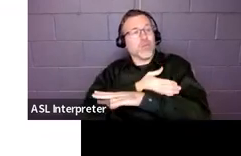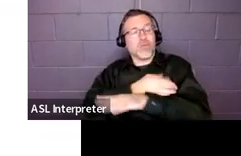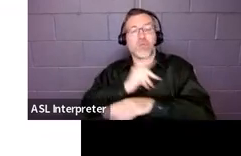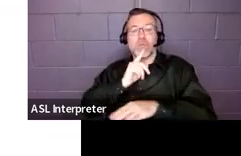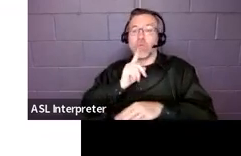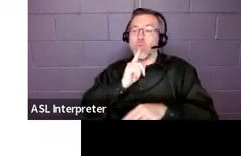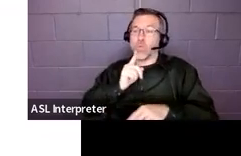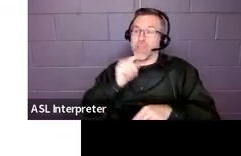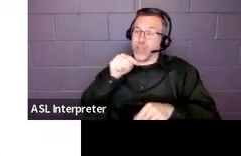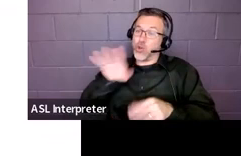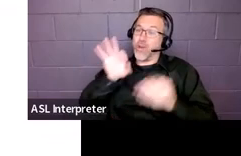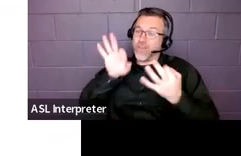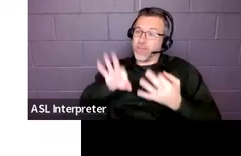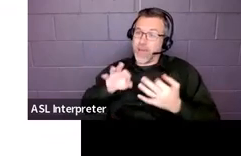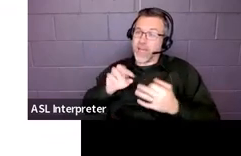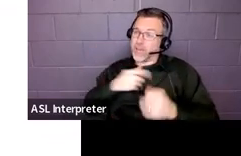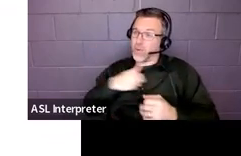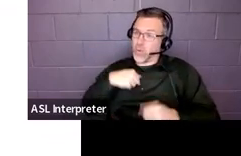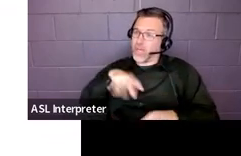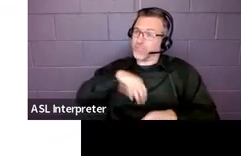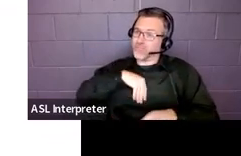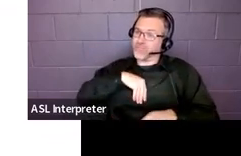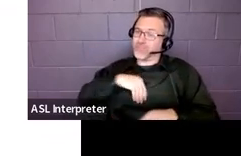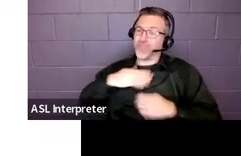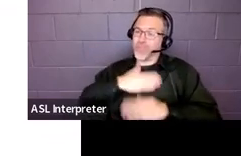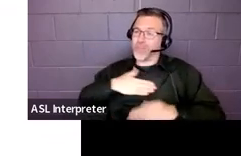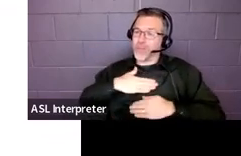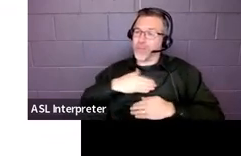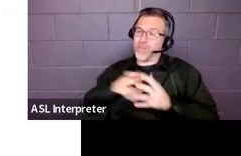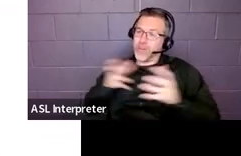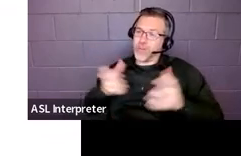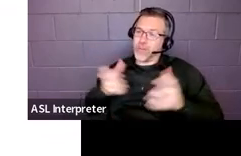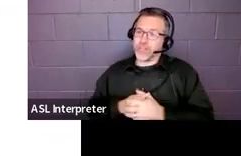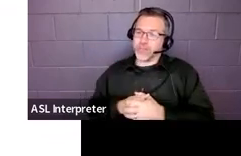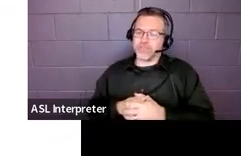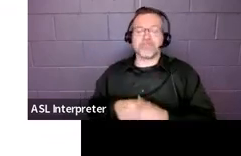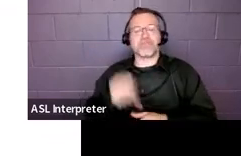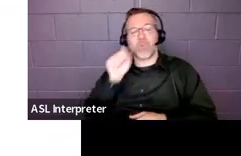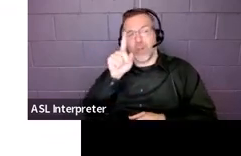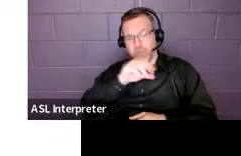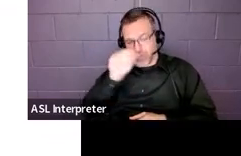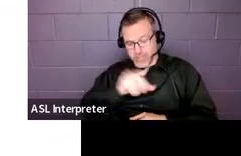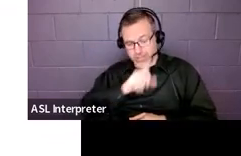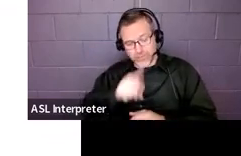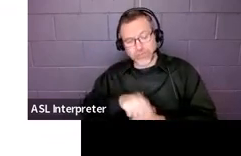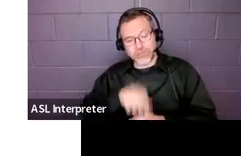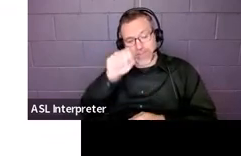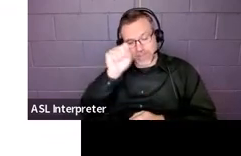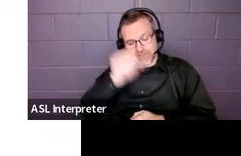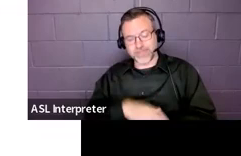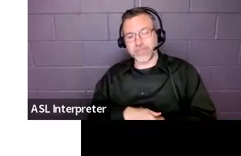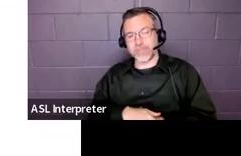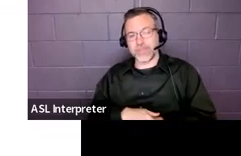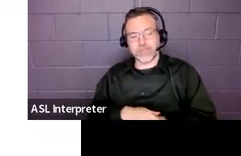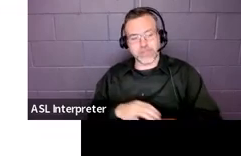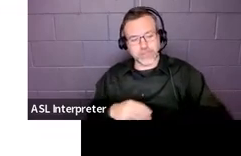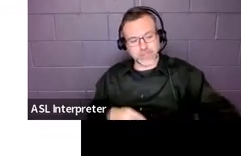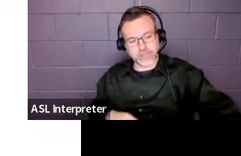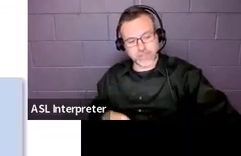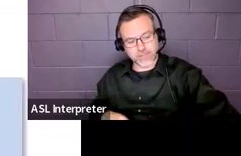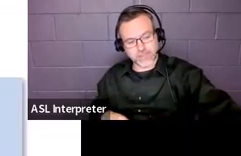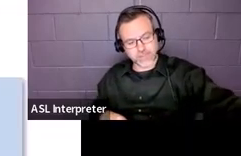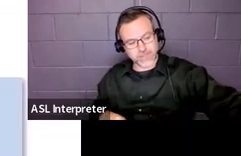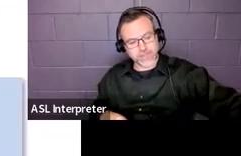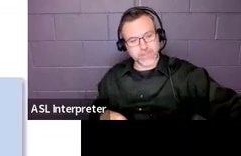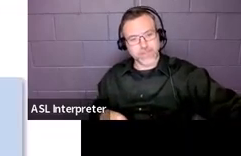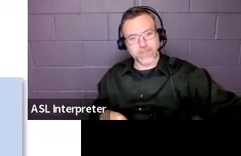seriously. So we appreciate it very much. 100% true. Absolutely. All